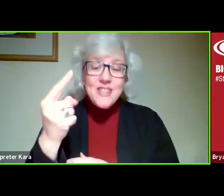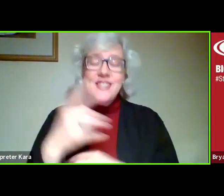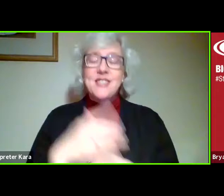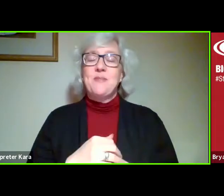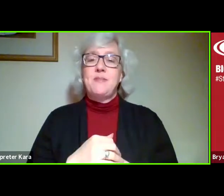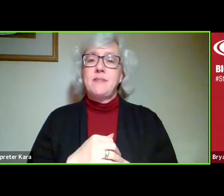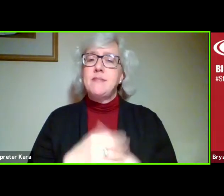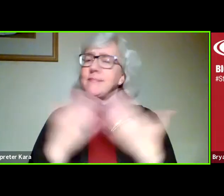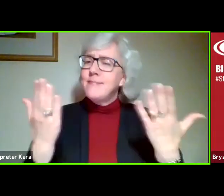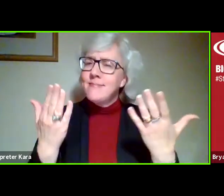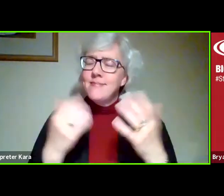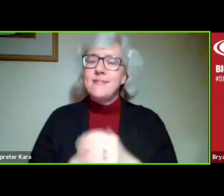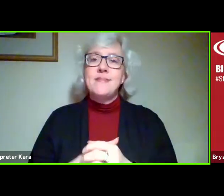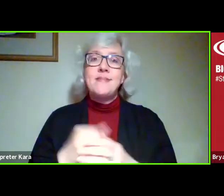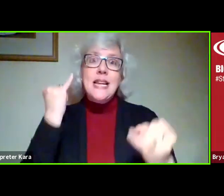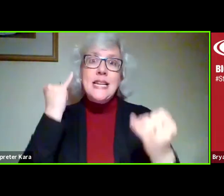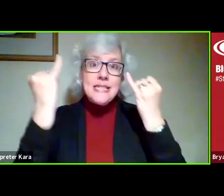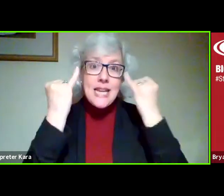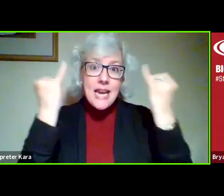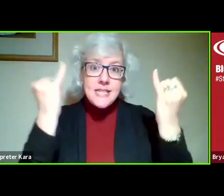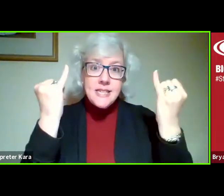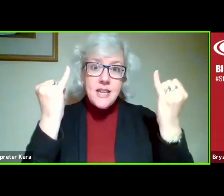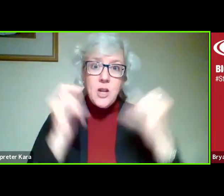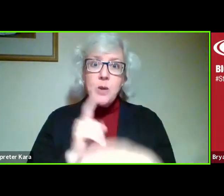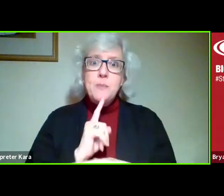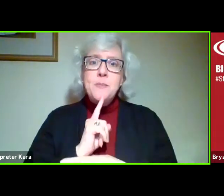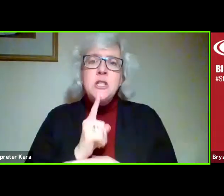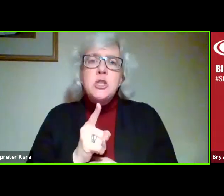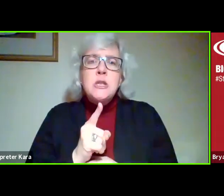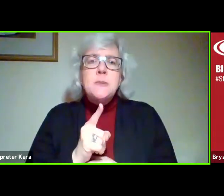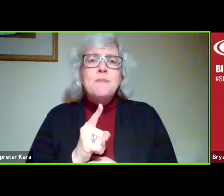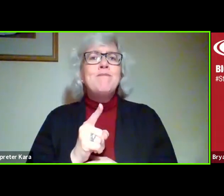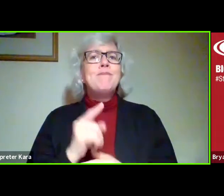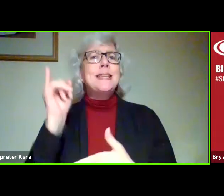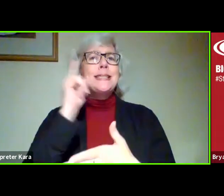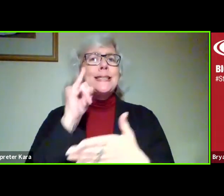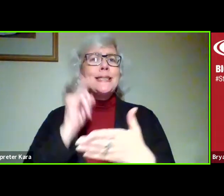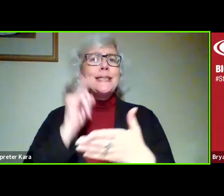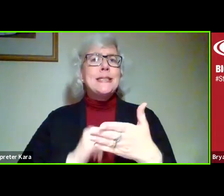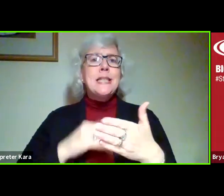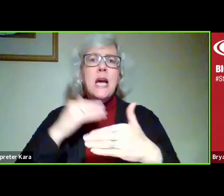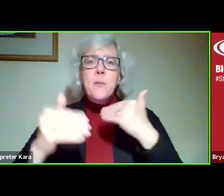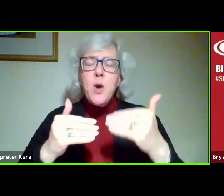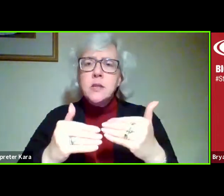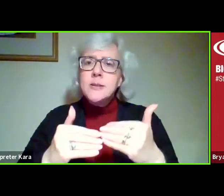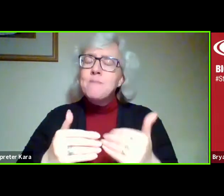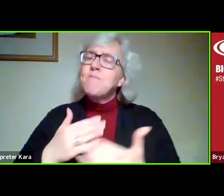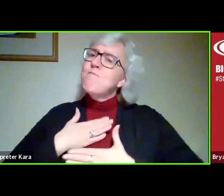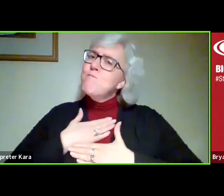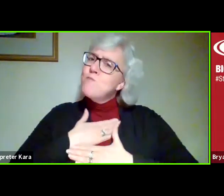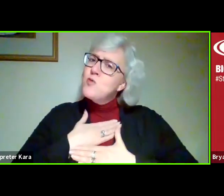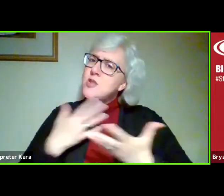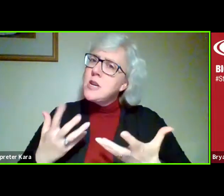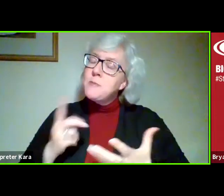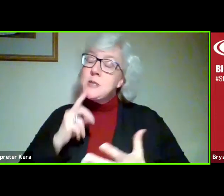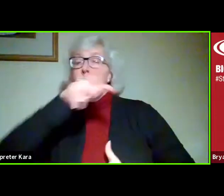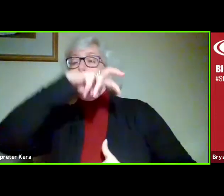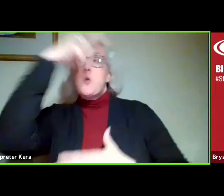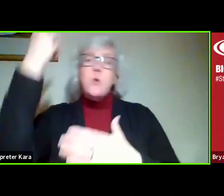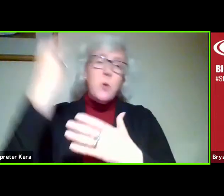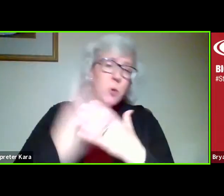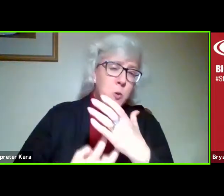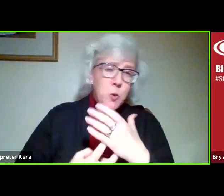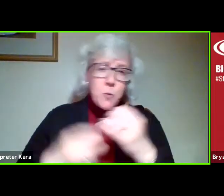is the idea of making sure that you understand the design process and appreciate, maybe even immerse yourself in the